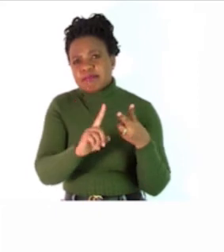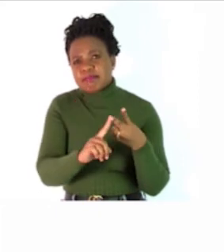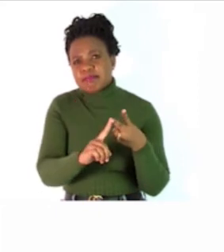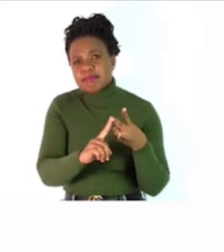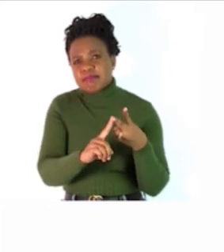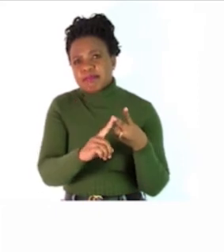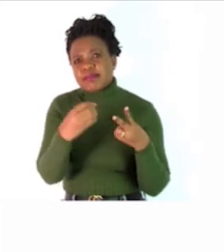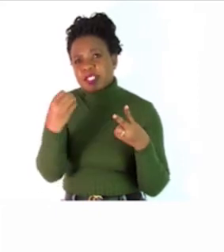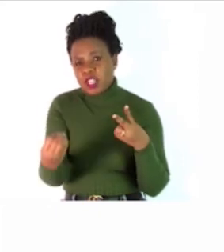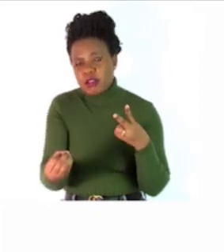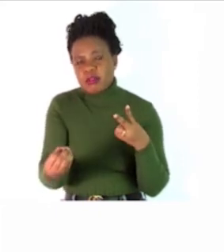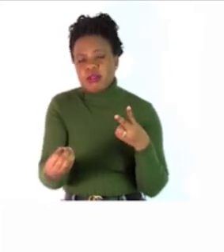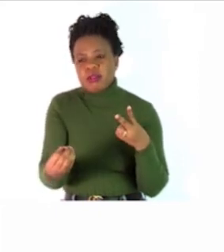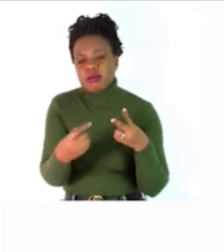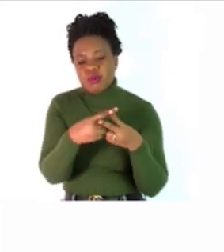and child